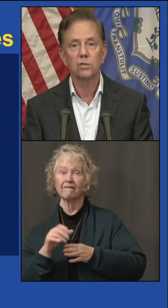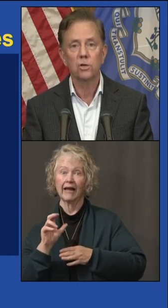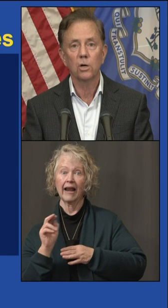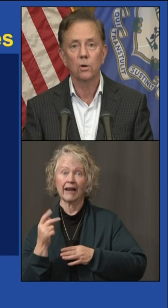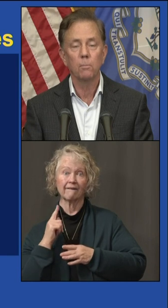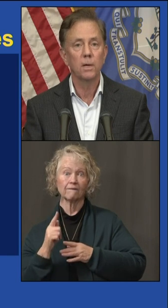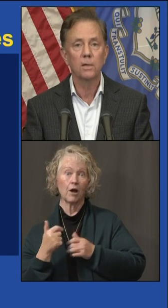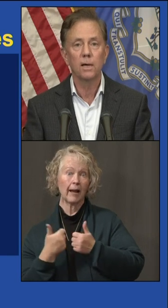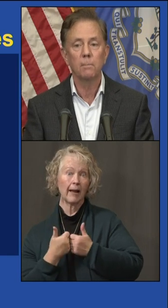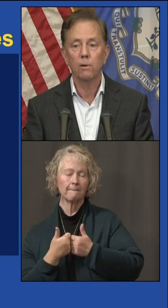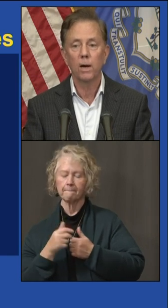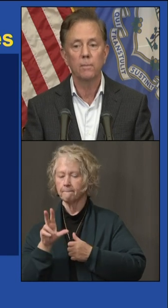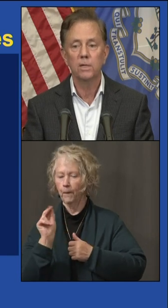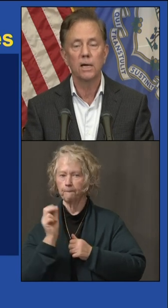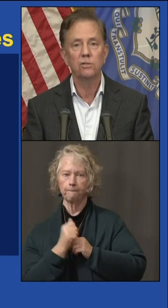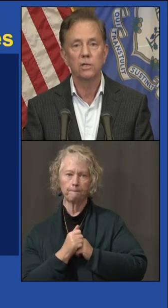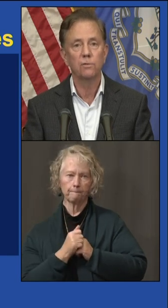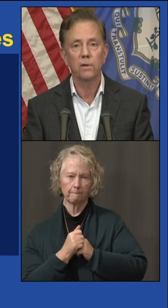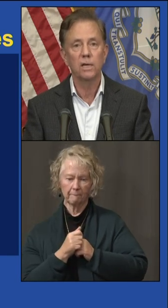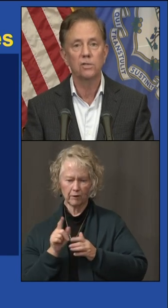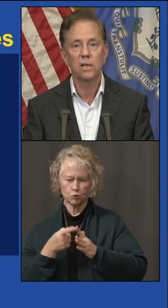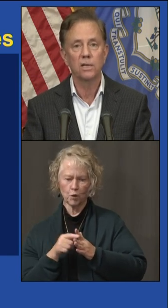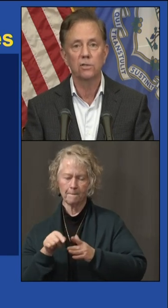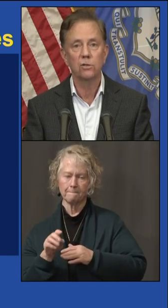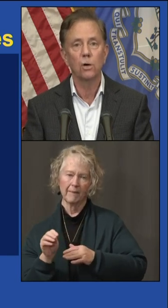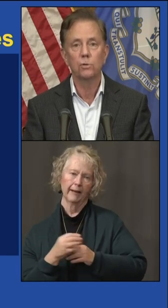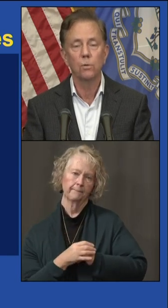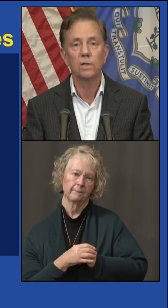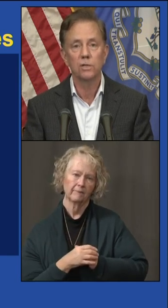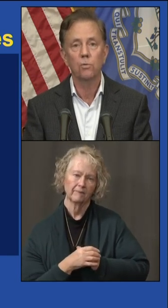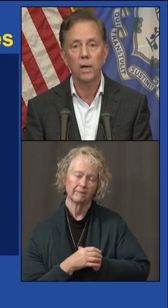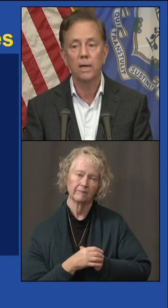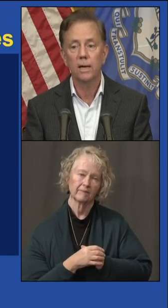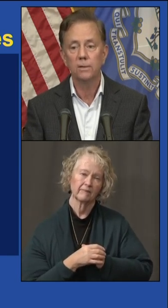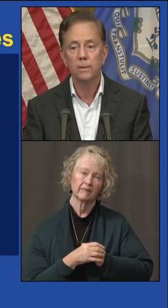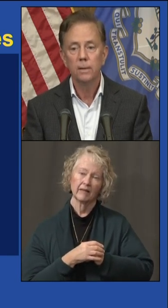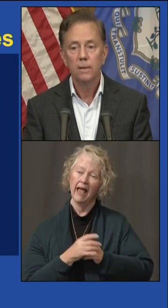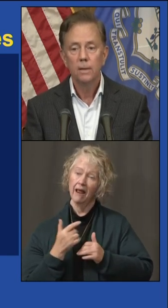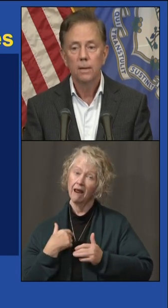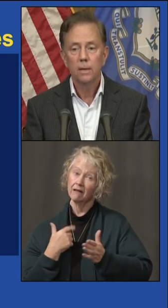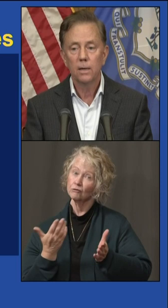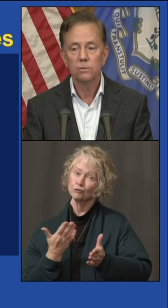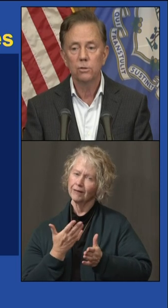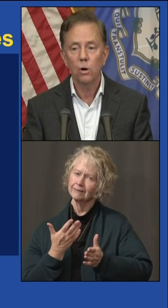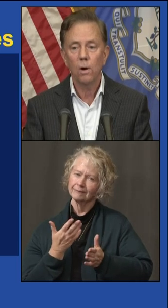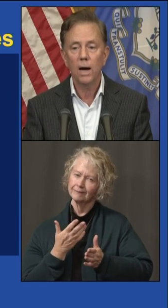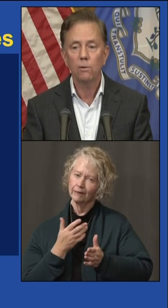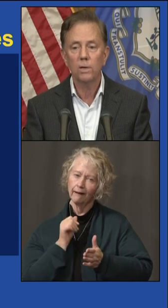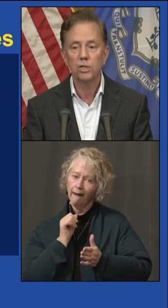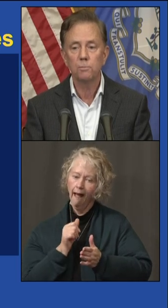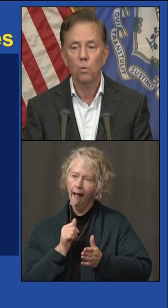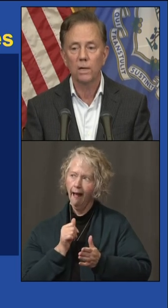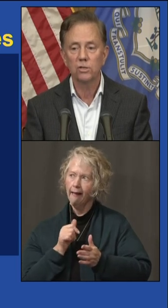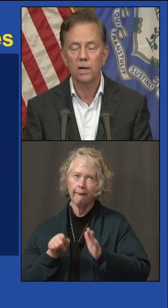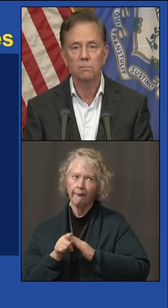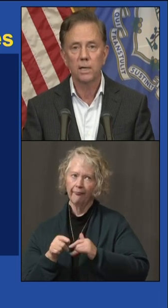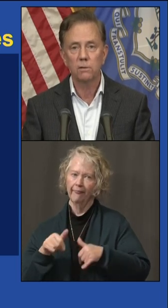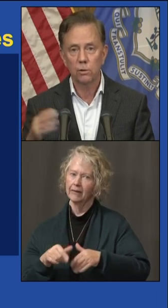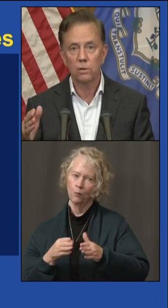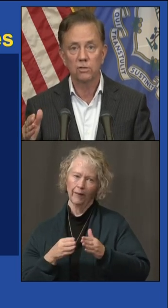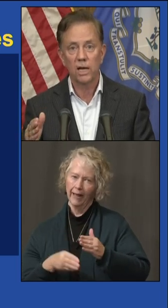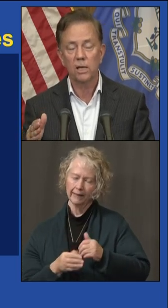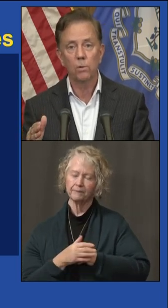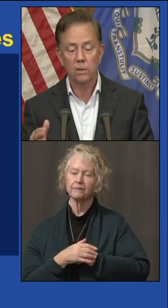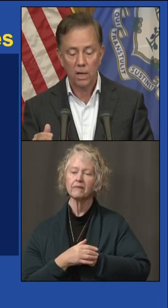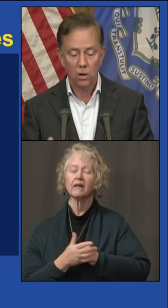That's going to start on Monday. My recommendation is for these things, don't do it this weekend. No high-risk sports. I'll